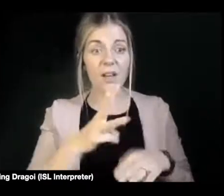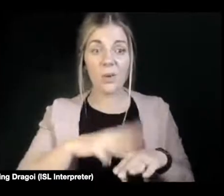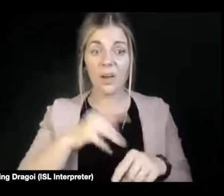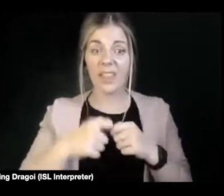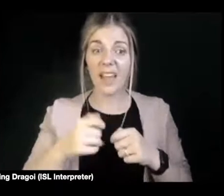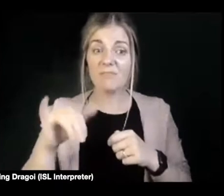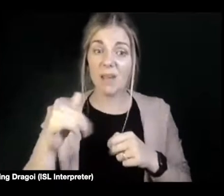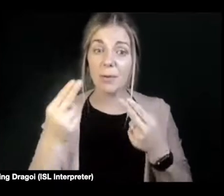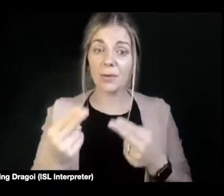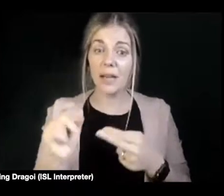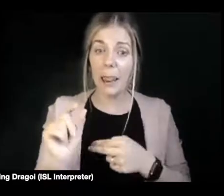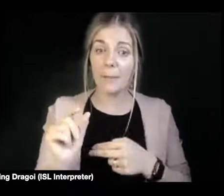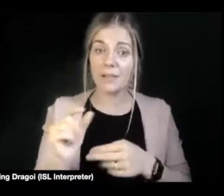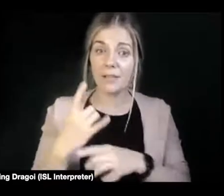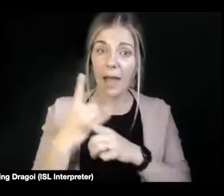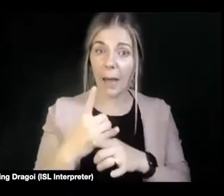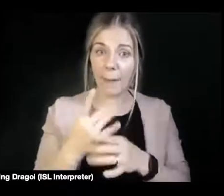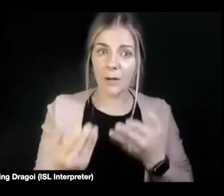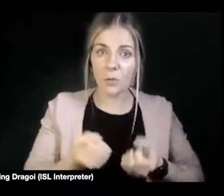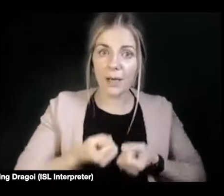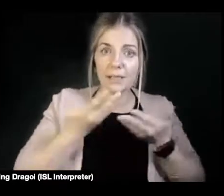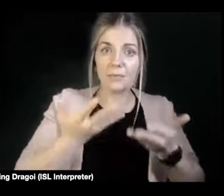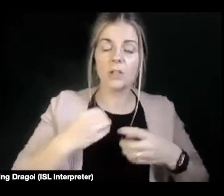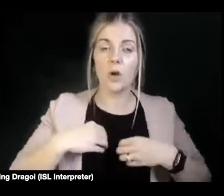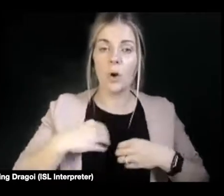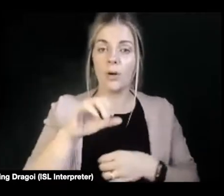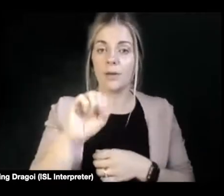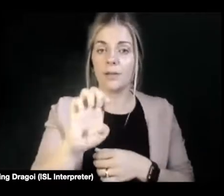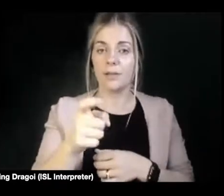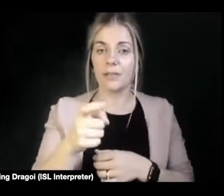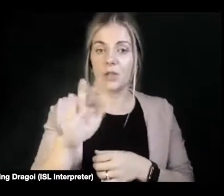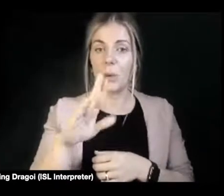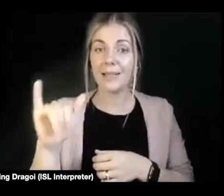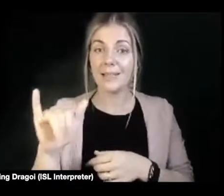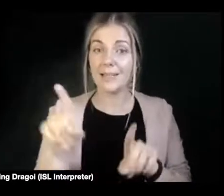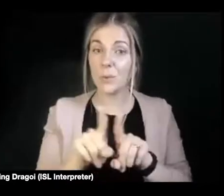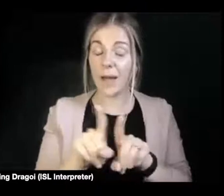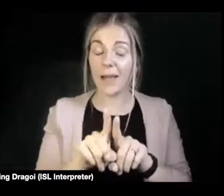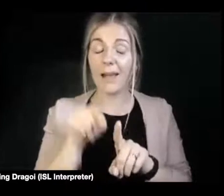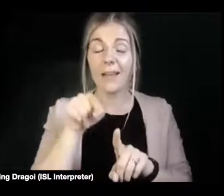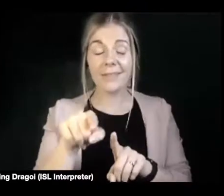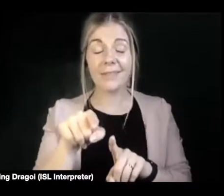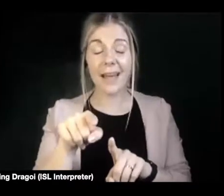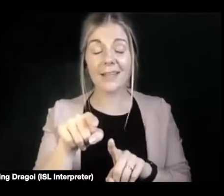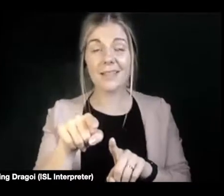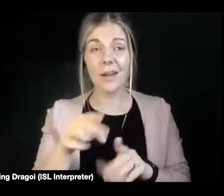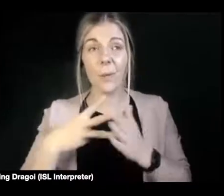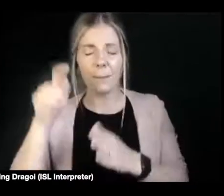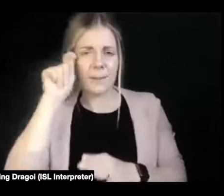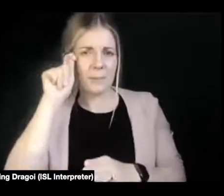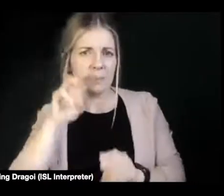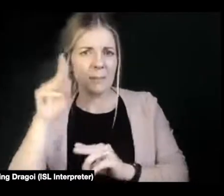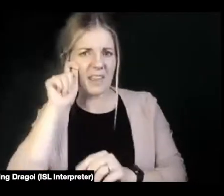help to express your sexuality as well. And that could be, I think sometimes when people hear, hear facilitation, they think